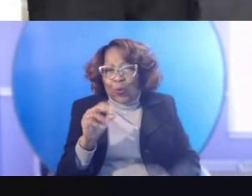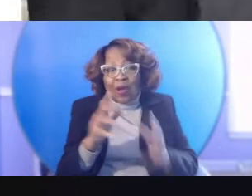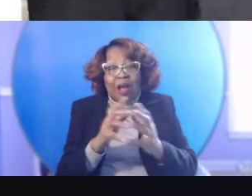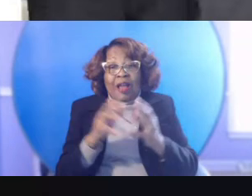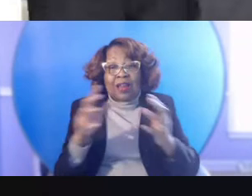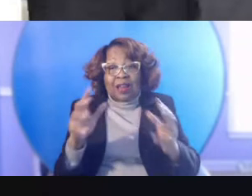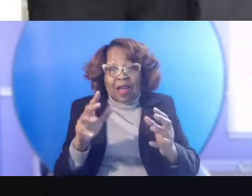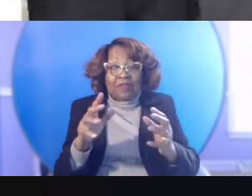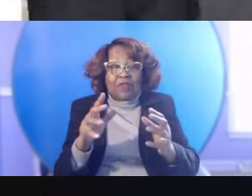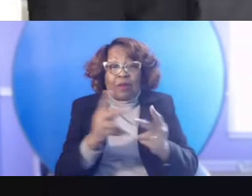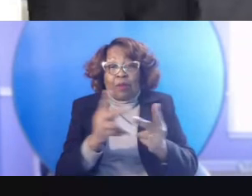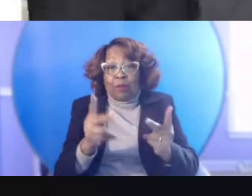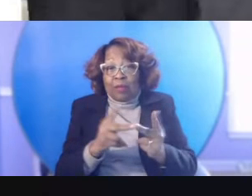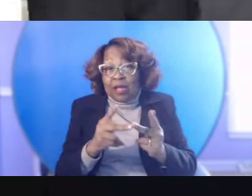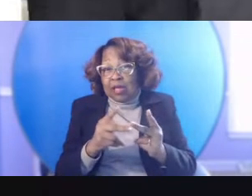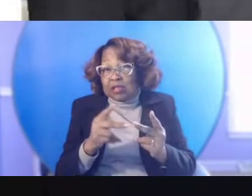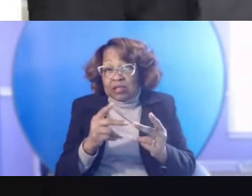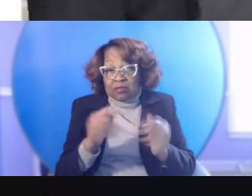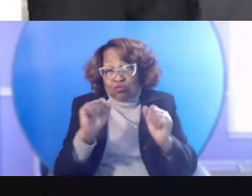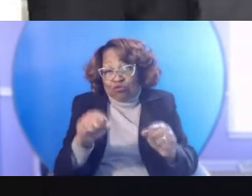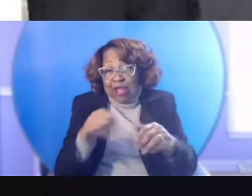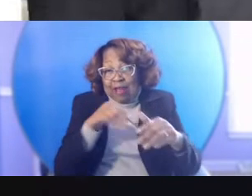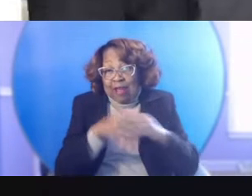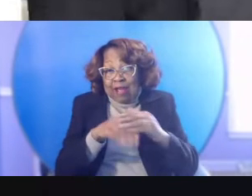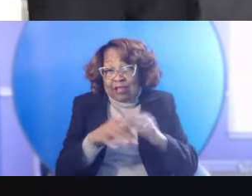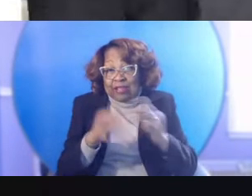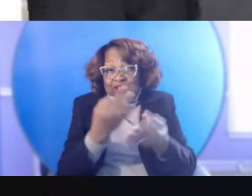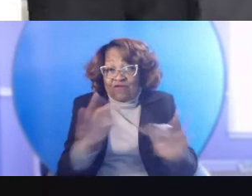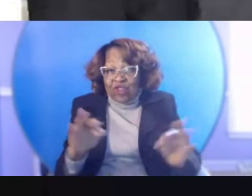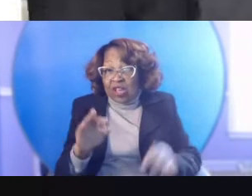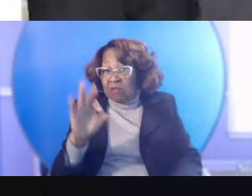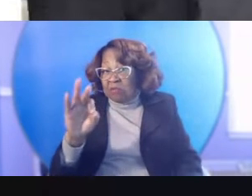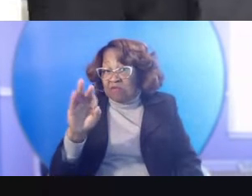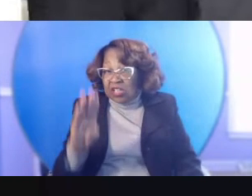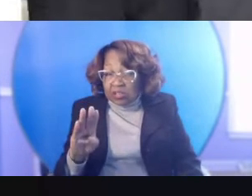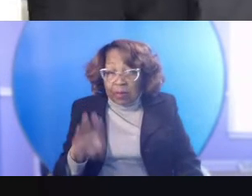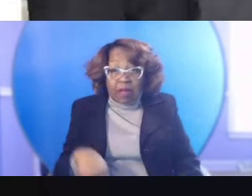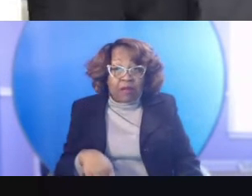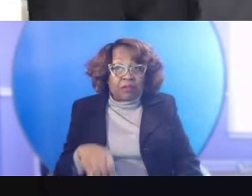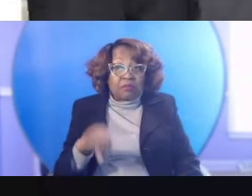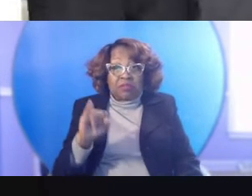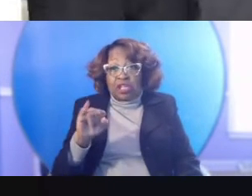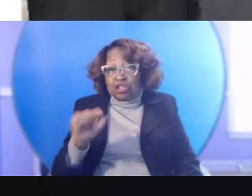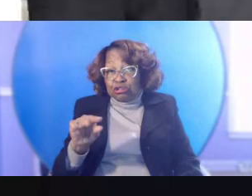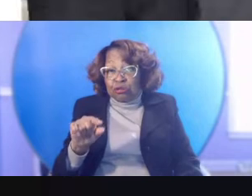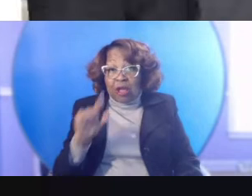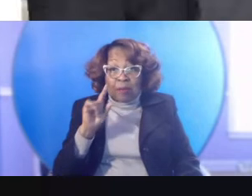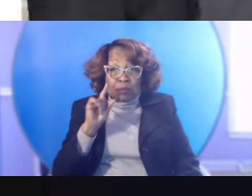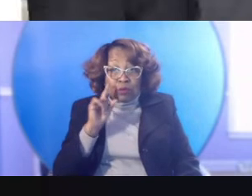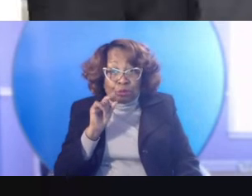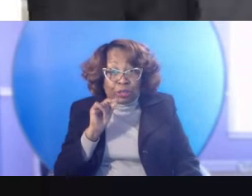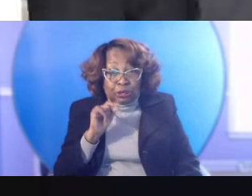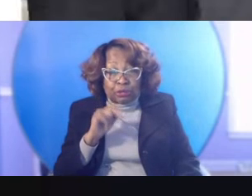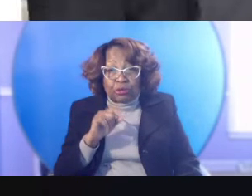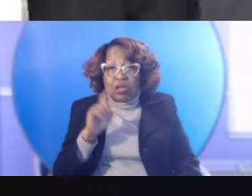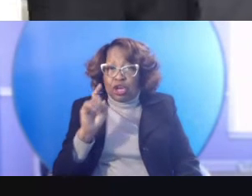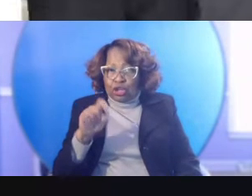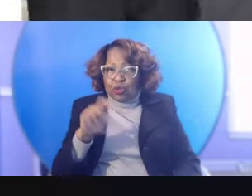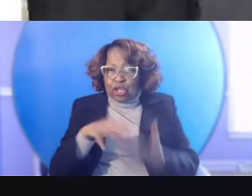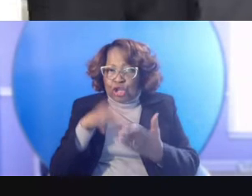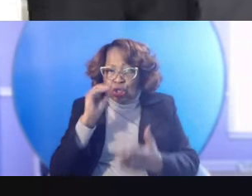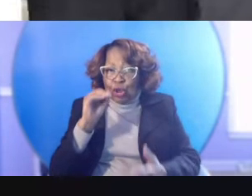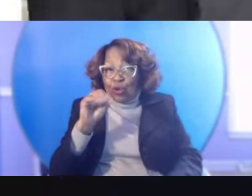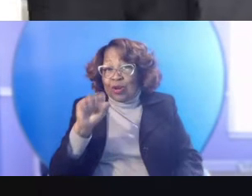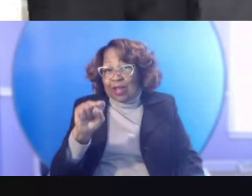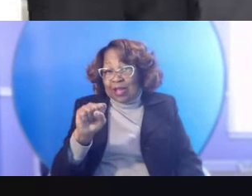spaces that are free to access, uh, like Facebook and Instagram and Twitter. You do need to learn, uh, SEO or the